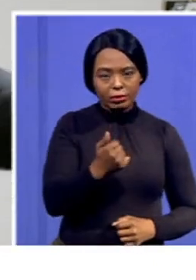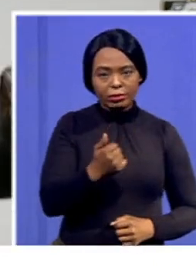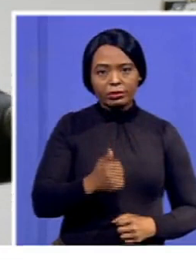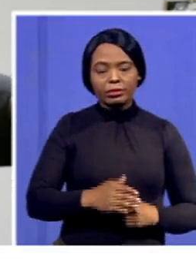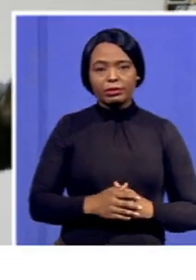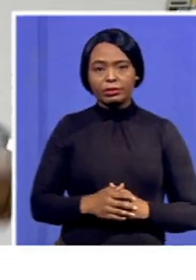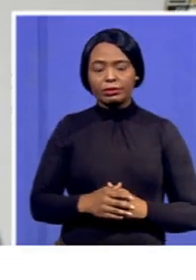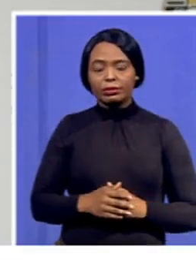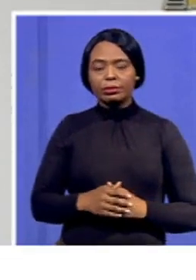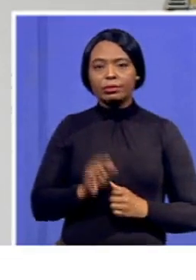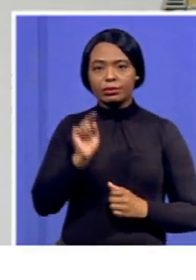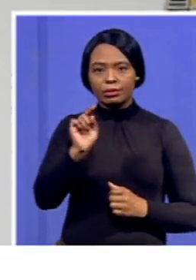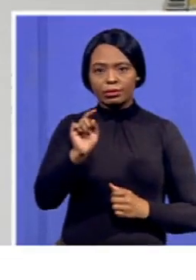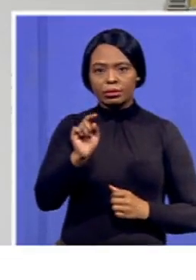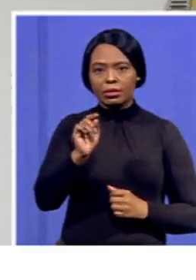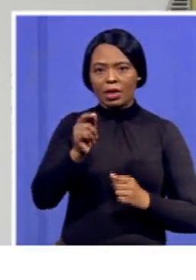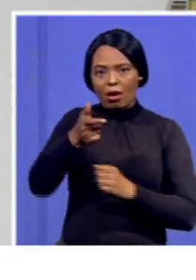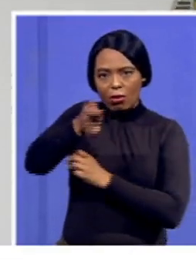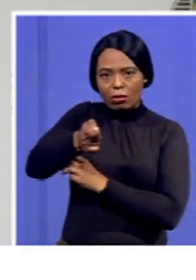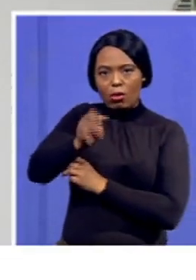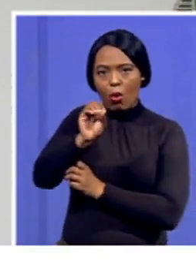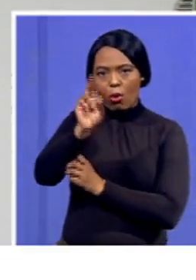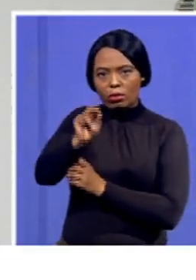if you can just switch it on there Amina